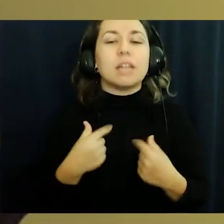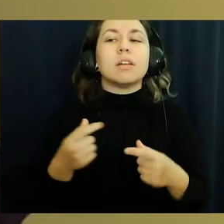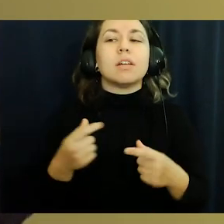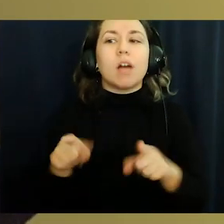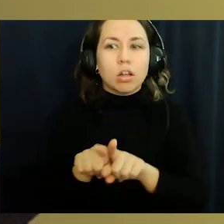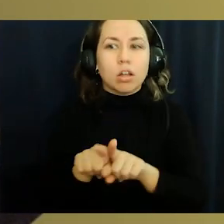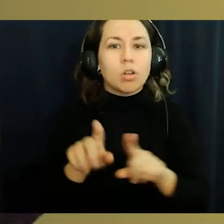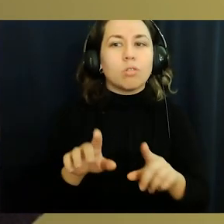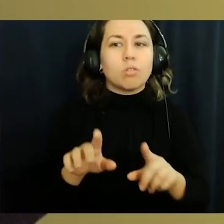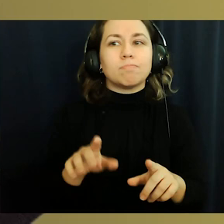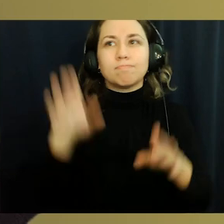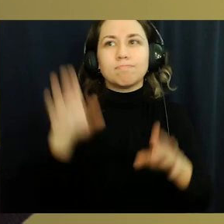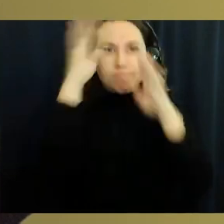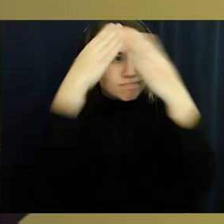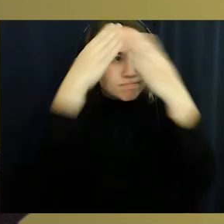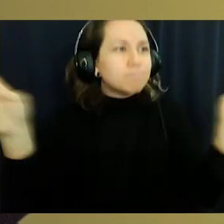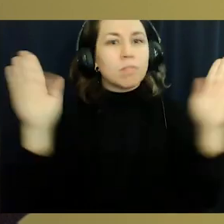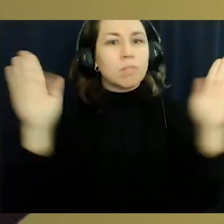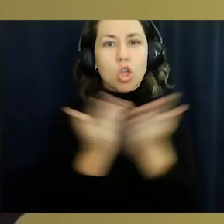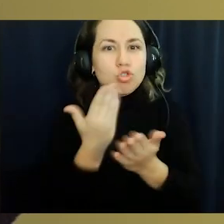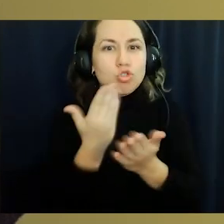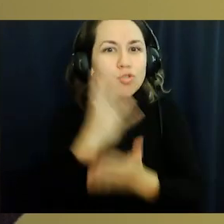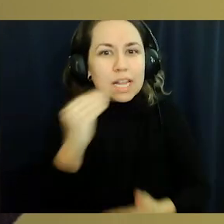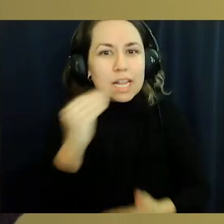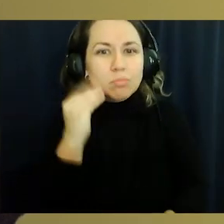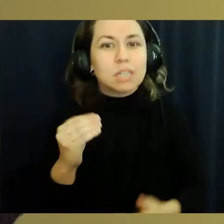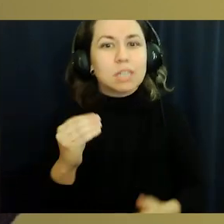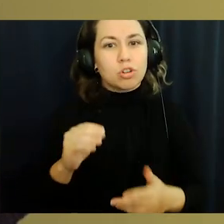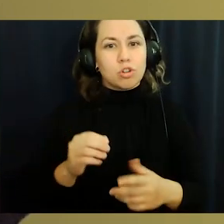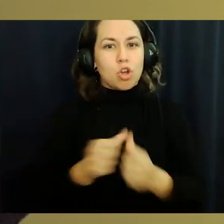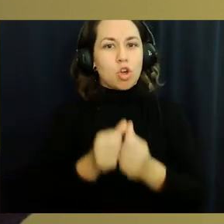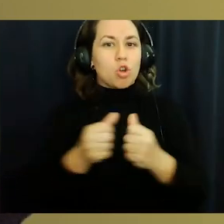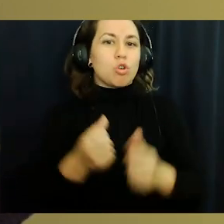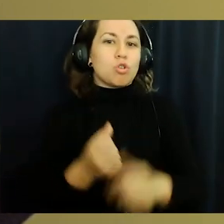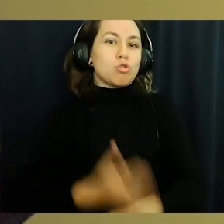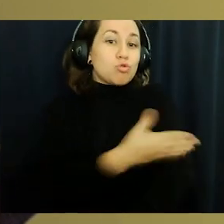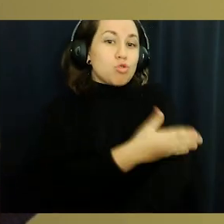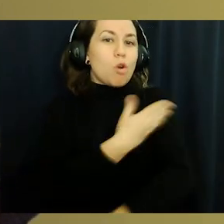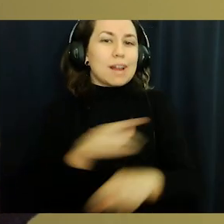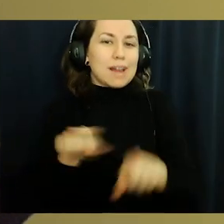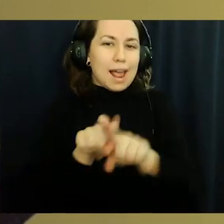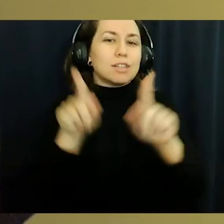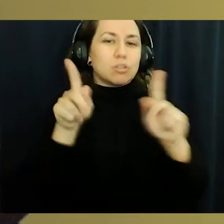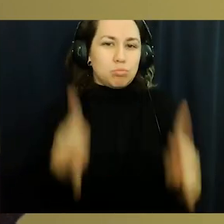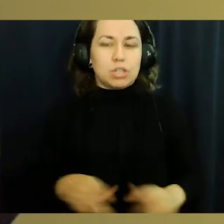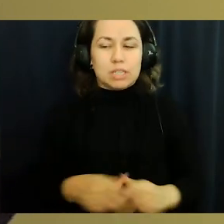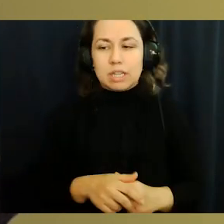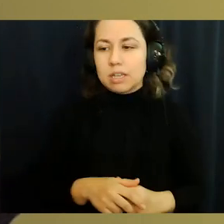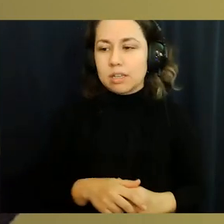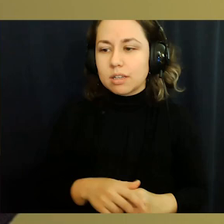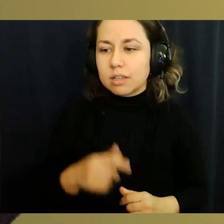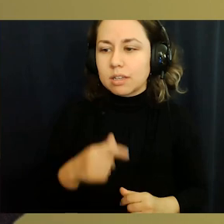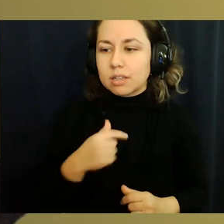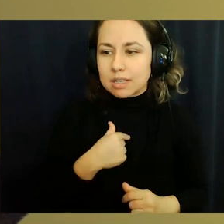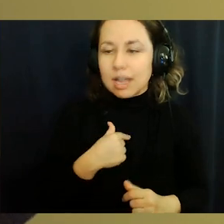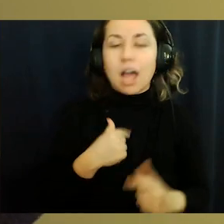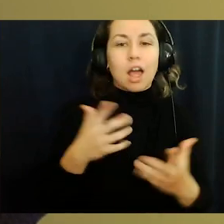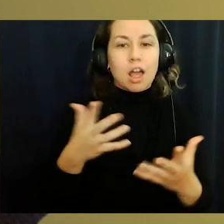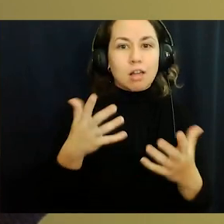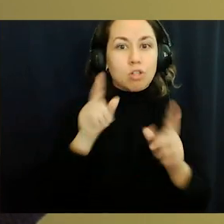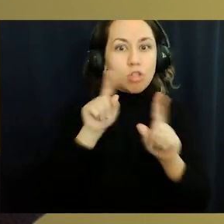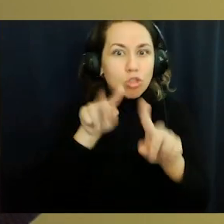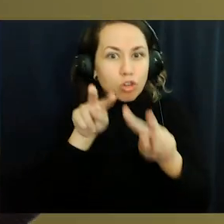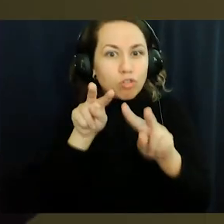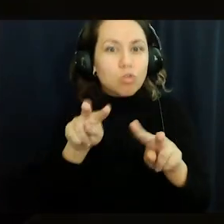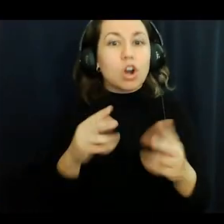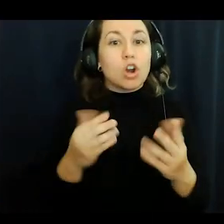to explore college and everything has to offer for me as well as opening myself up to all these new experiences and growing as a person.